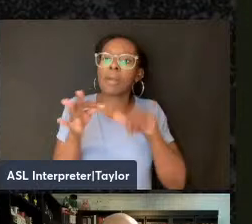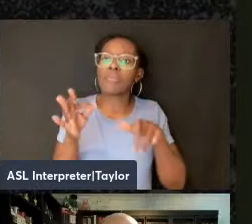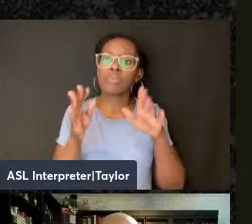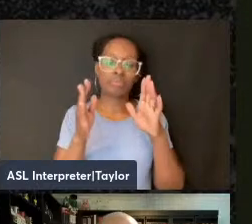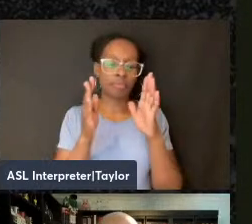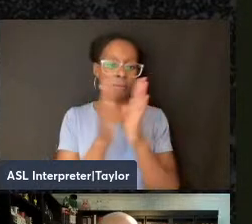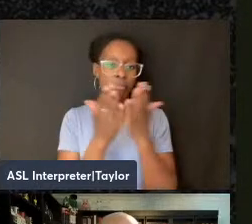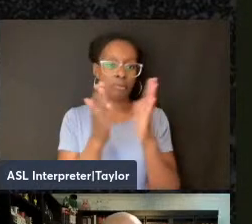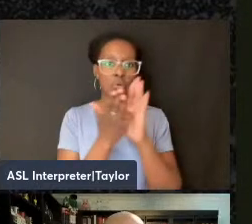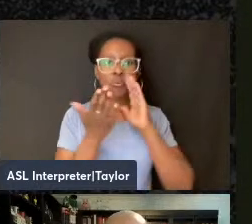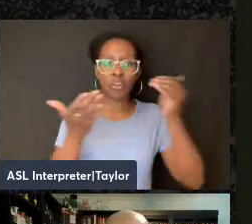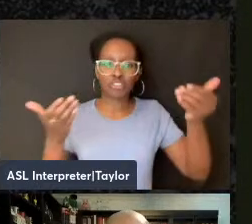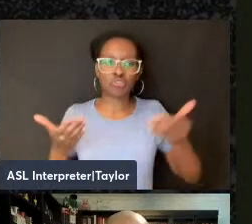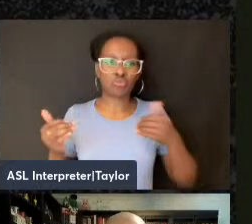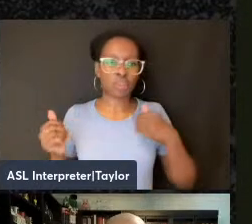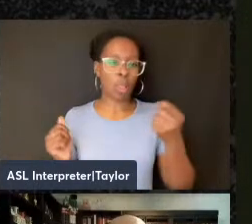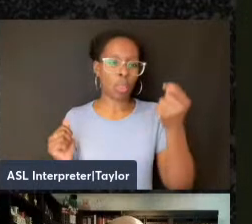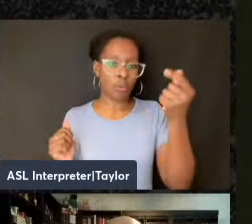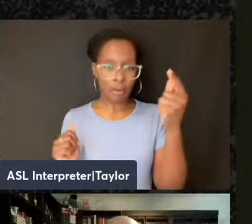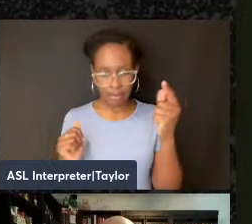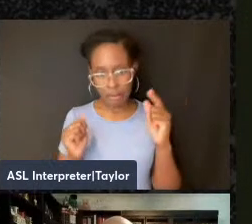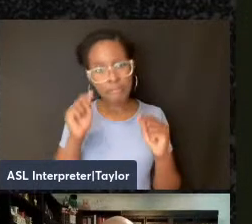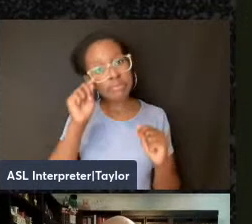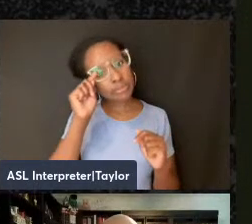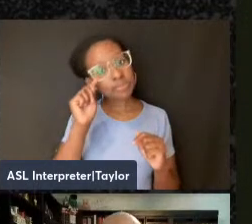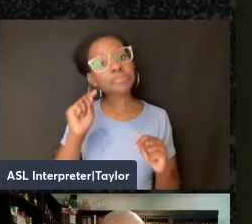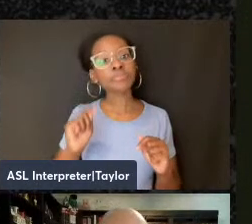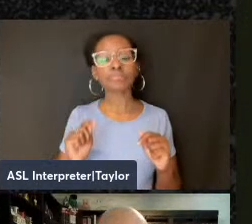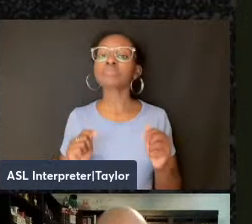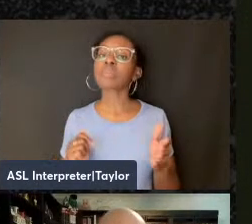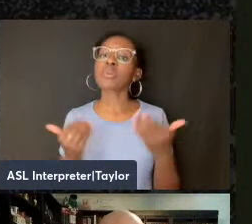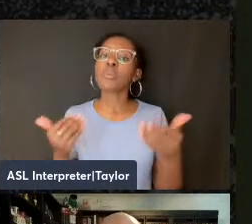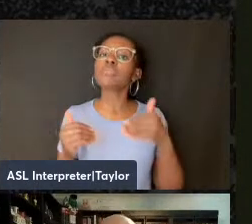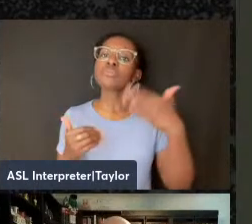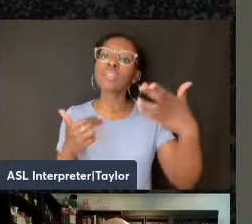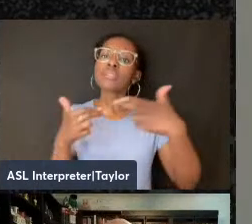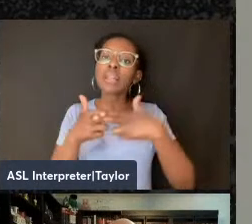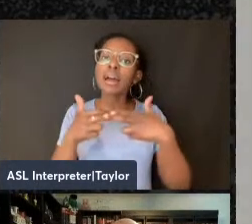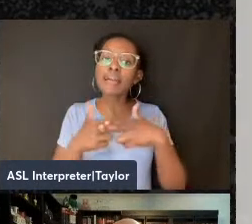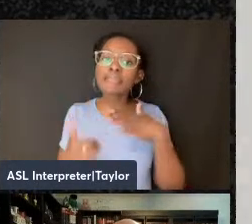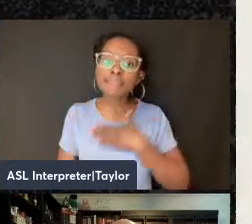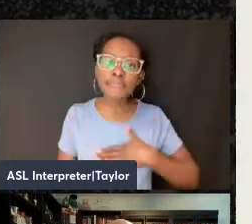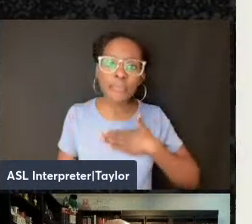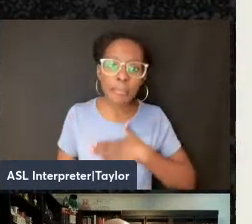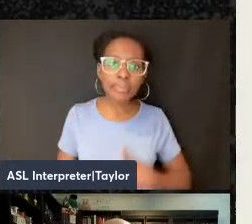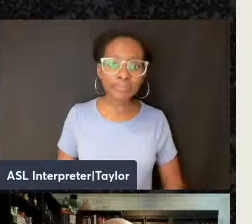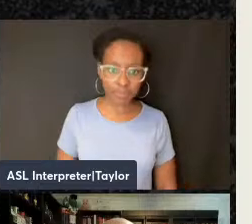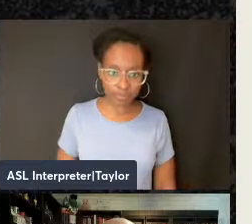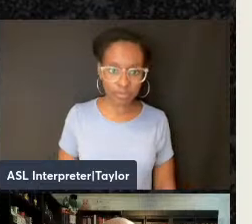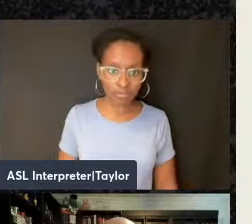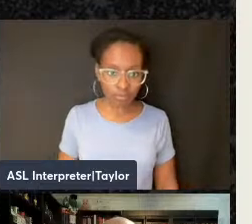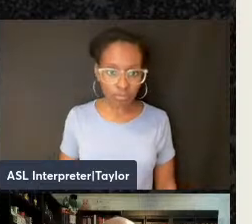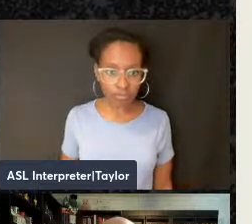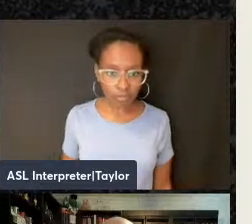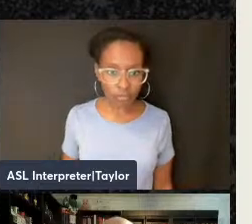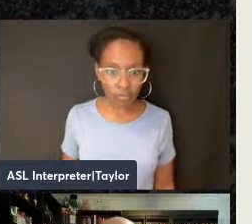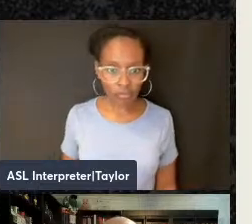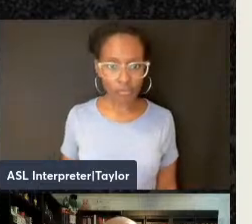introduce it a little bit. If can go to the next slide here. The origins of this